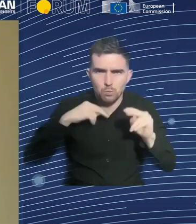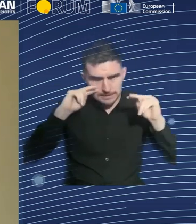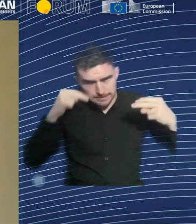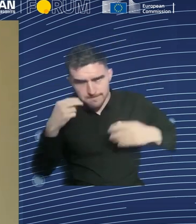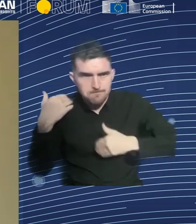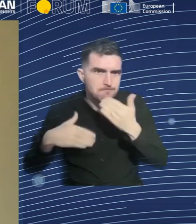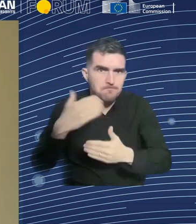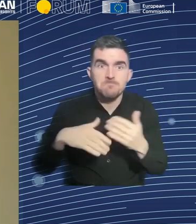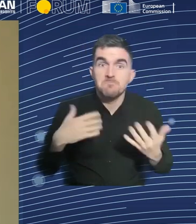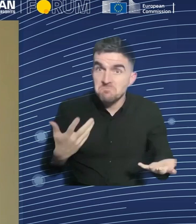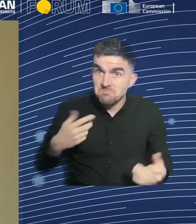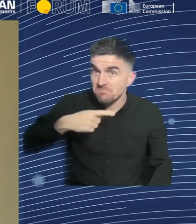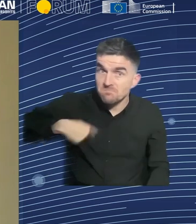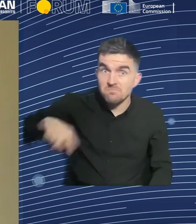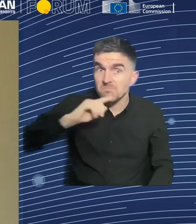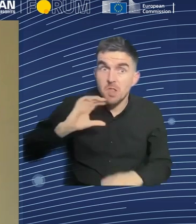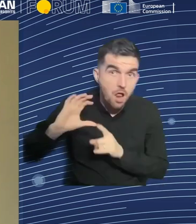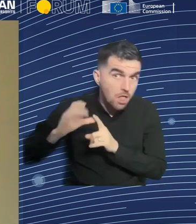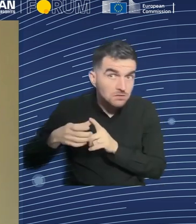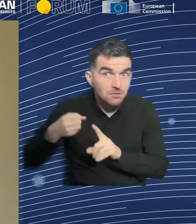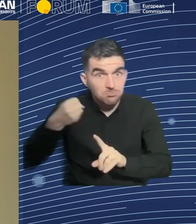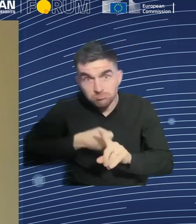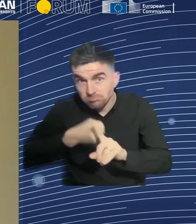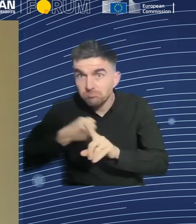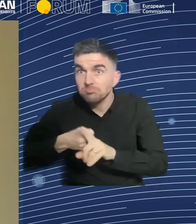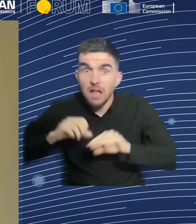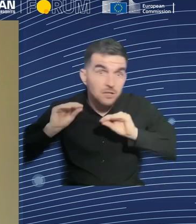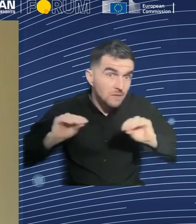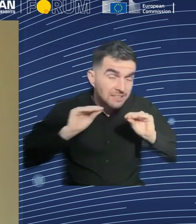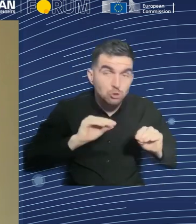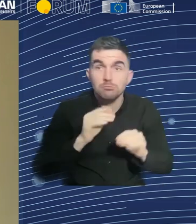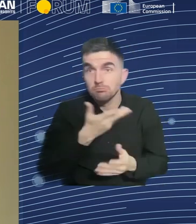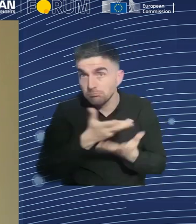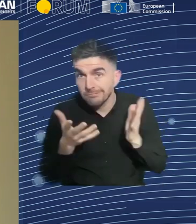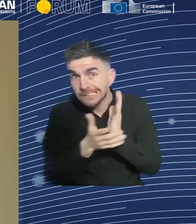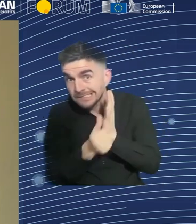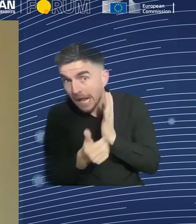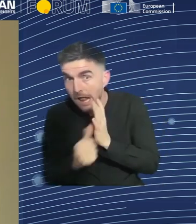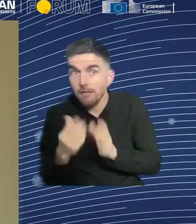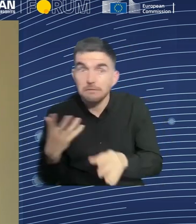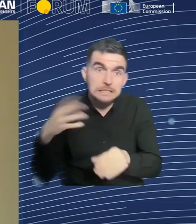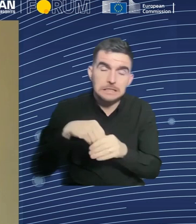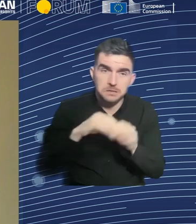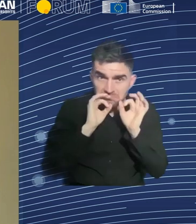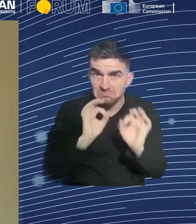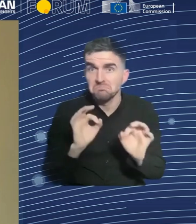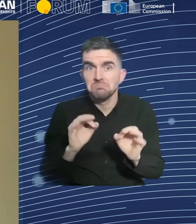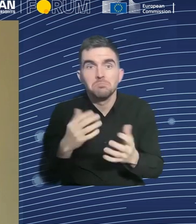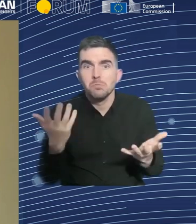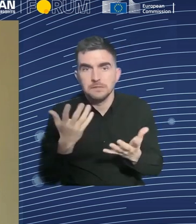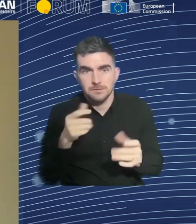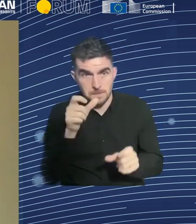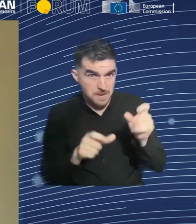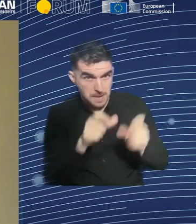as part of being a real human being, someone who is worthy of respect and has status, then that can have a